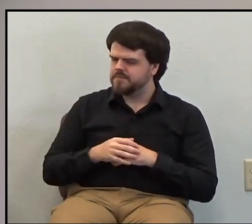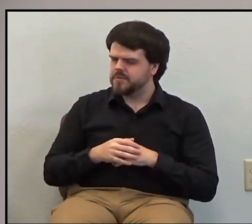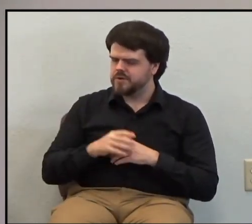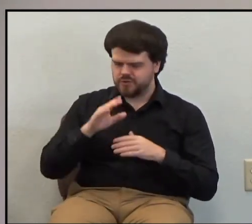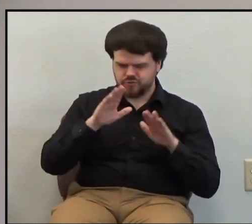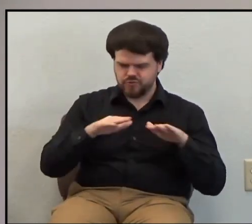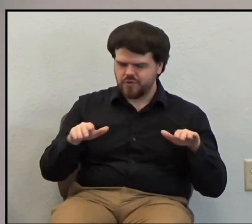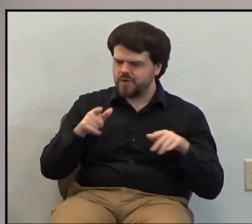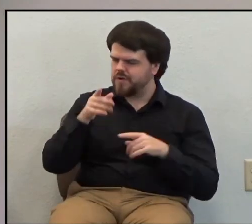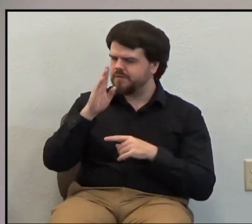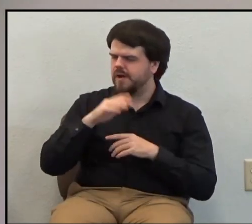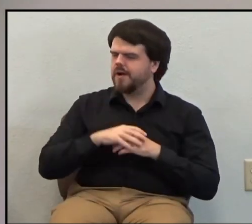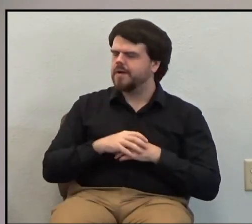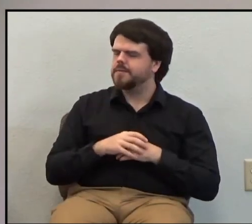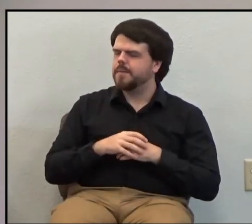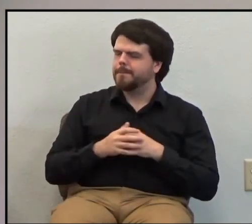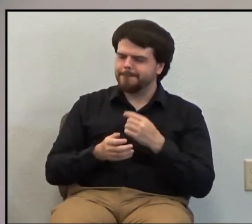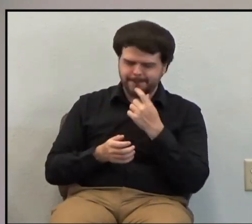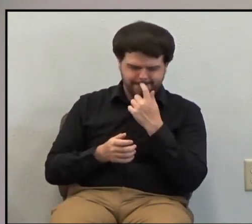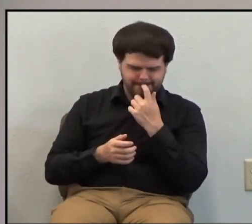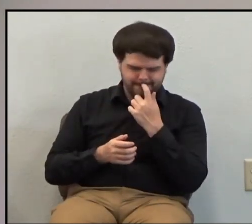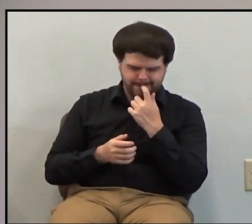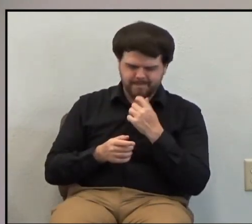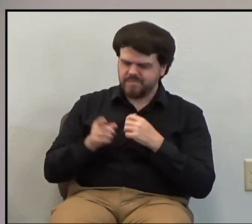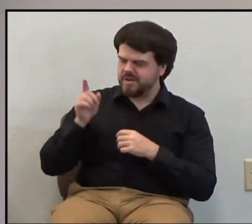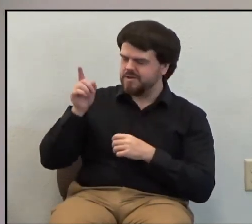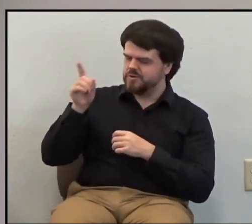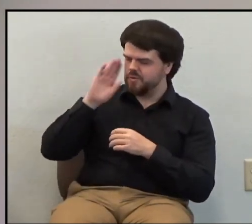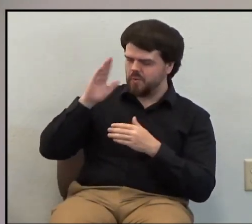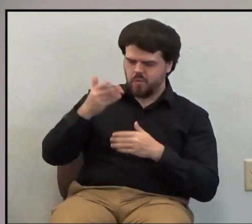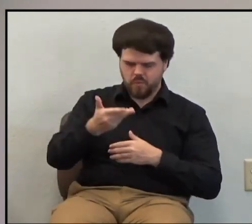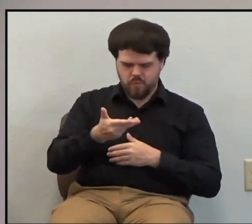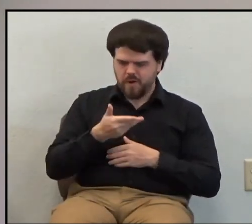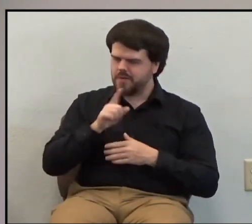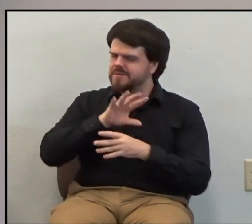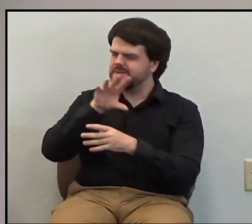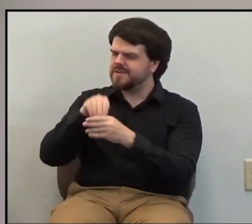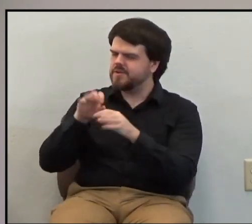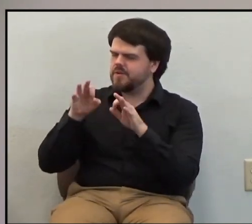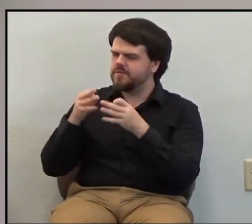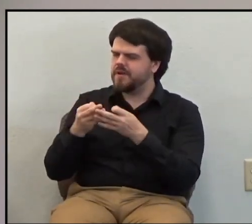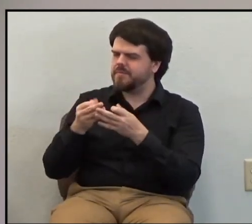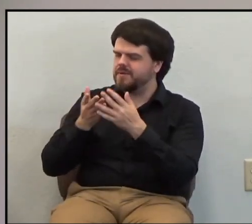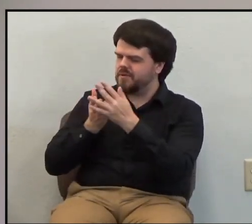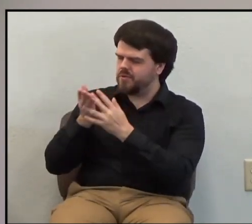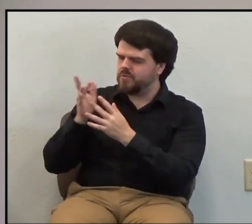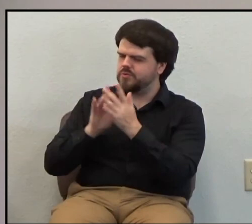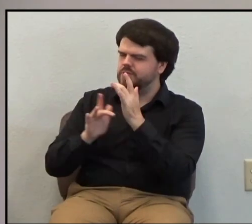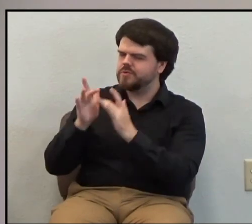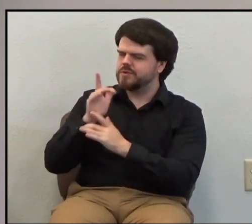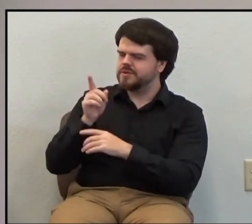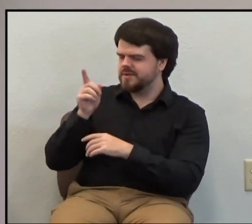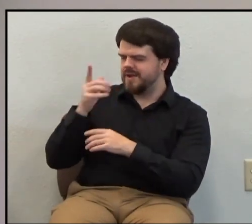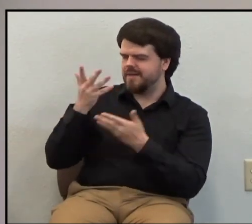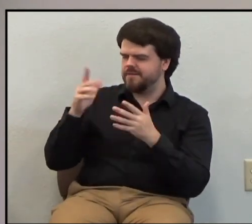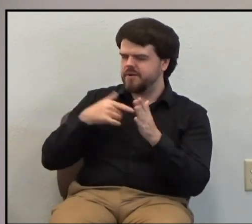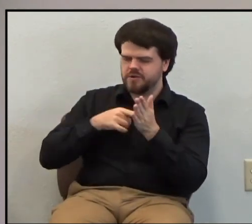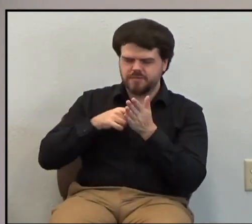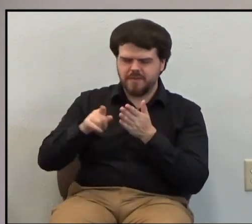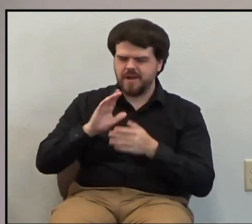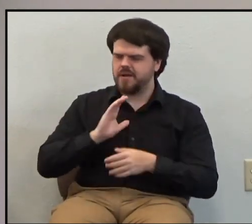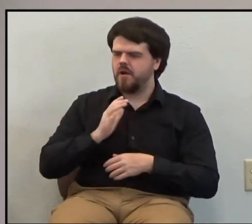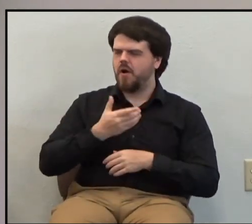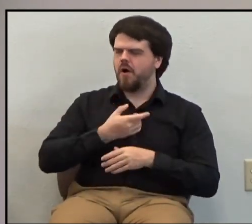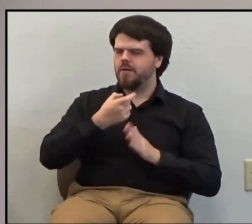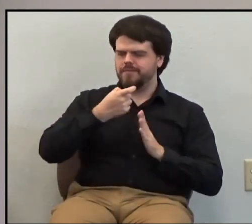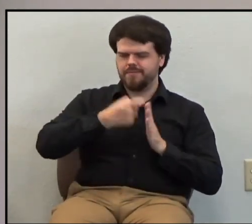And you welcome us into your family through faith in him because he paid the penalty for our sins. And because